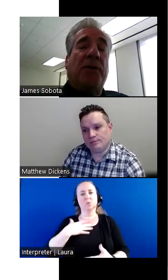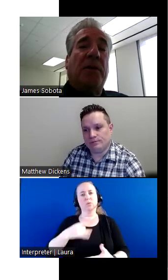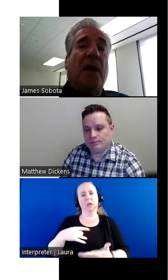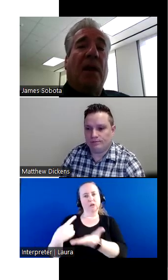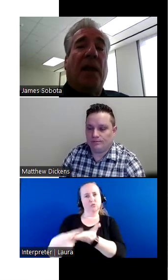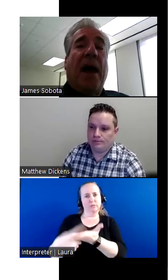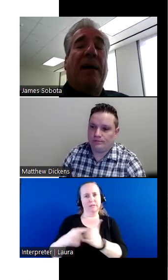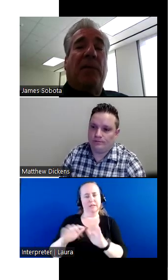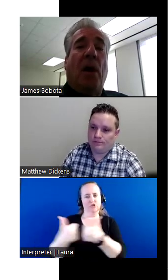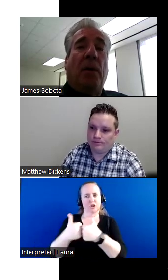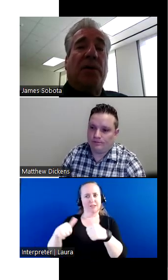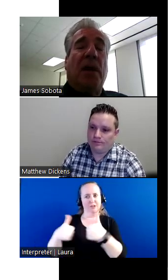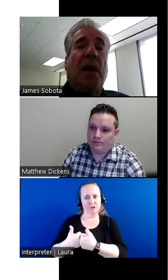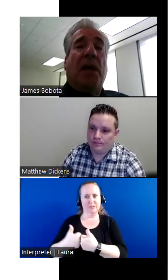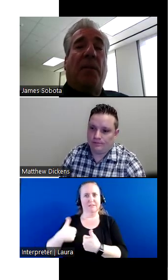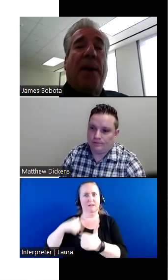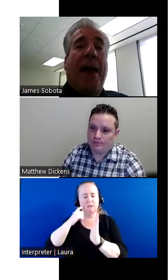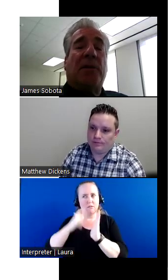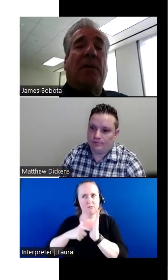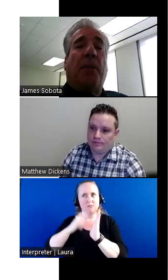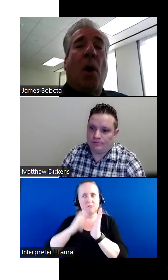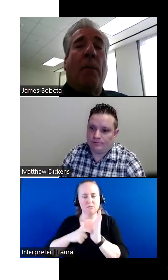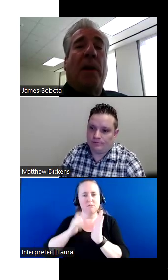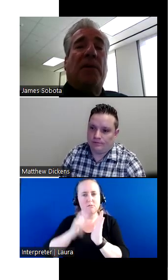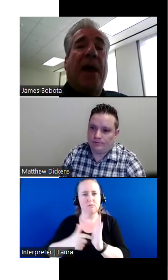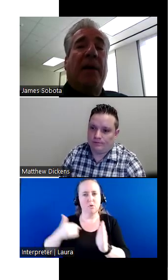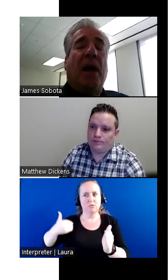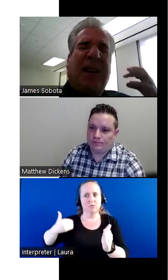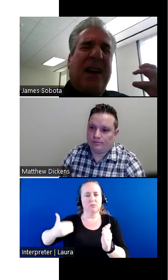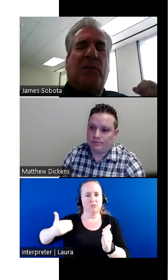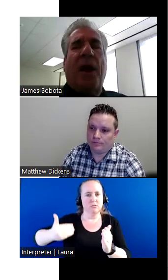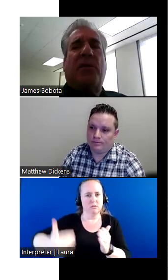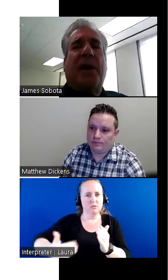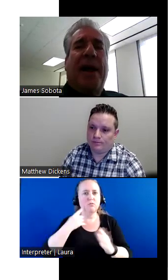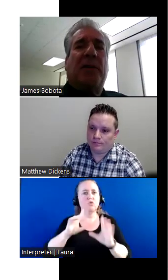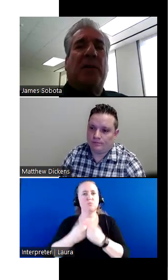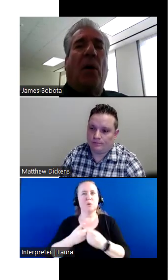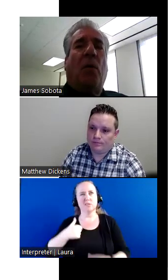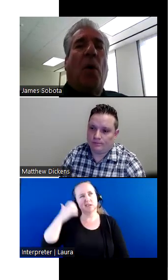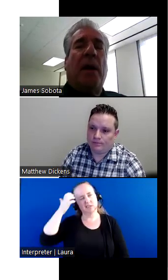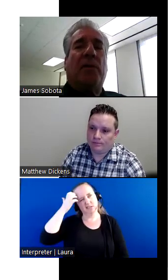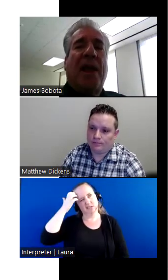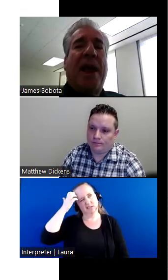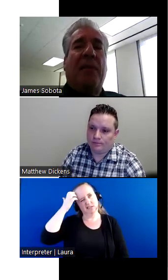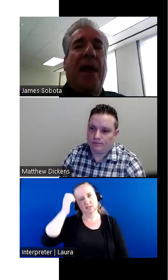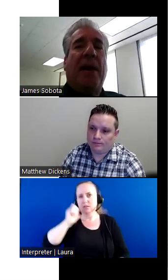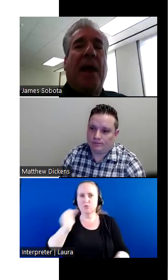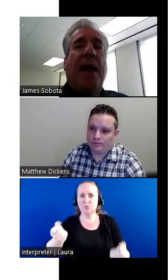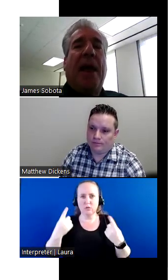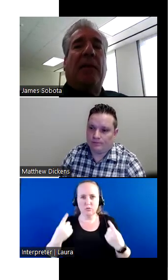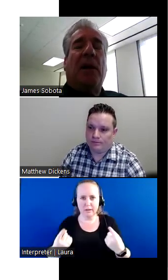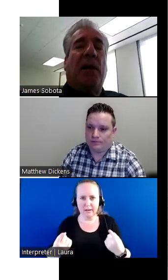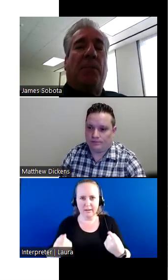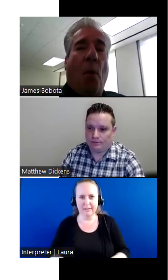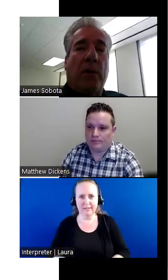challenges that I have noticed in the past of departments that kind of scratch your heads and don't quite understand that.